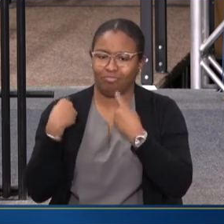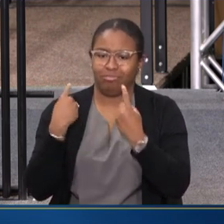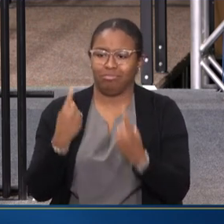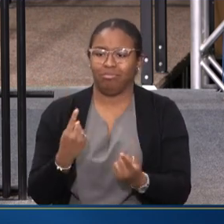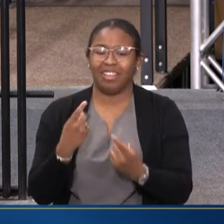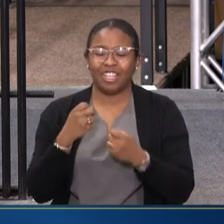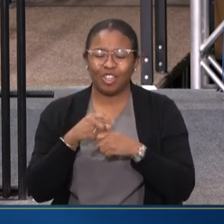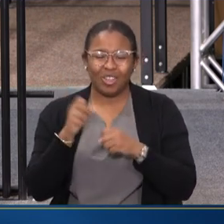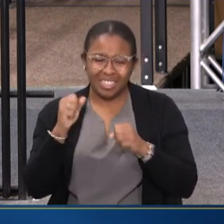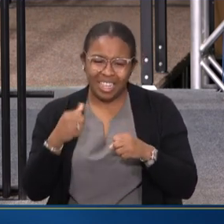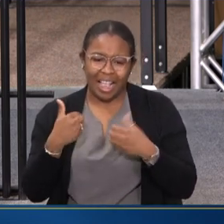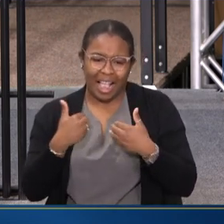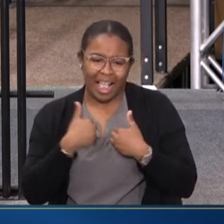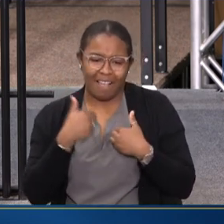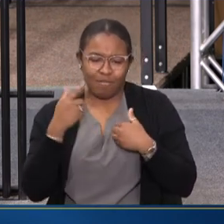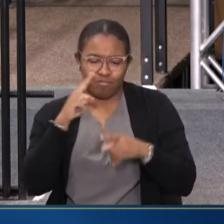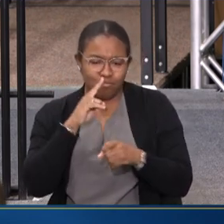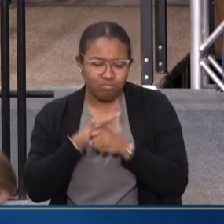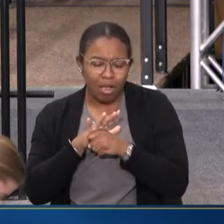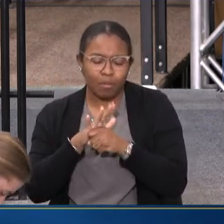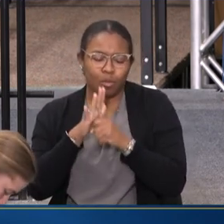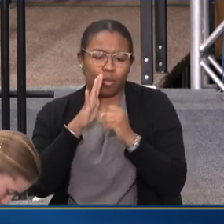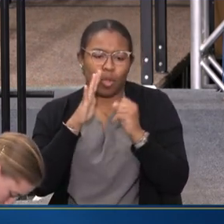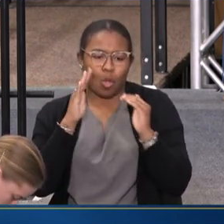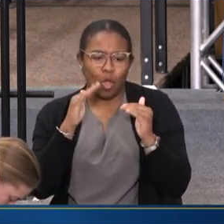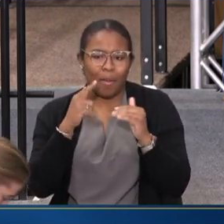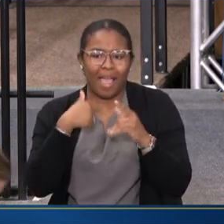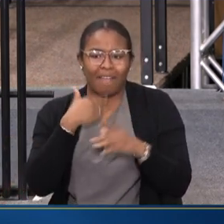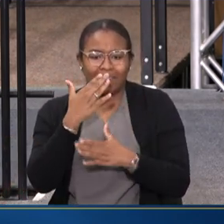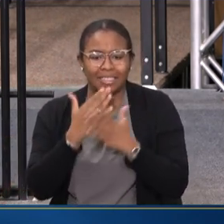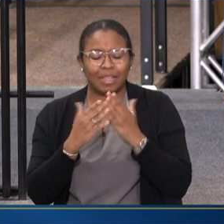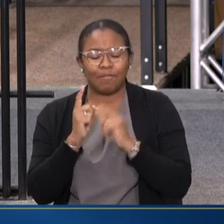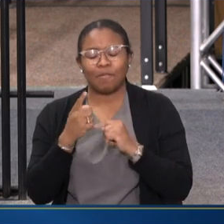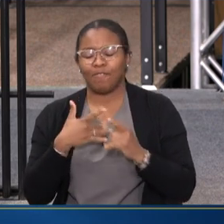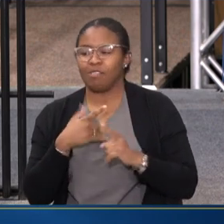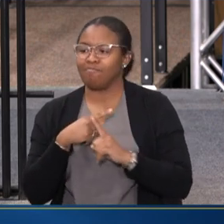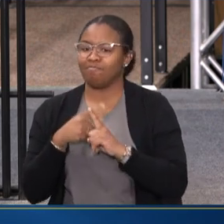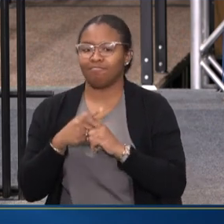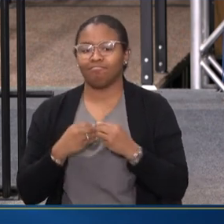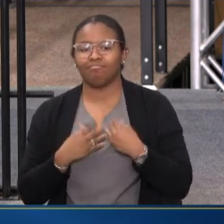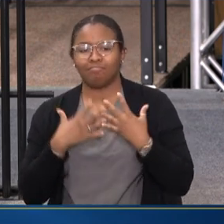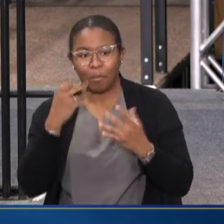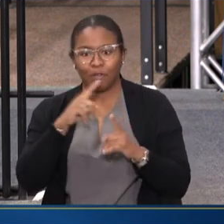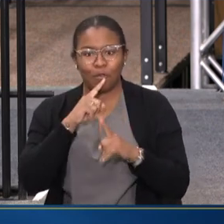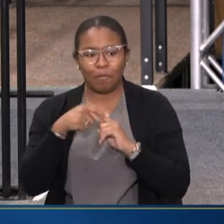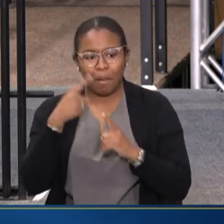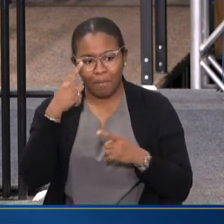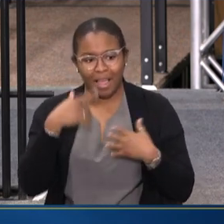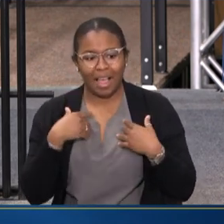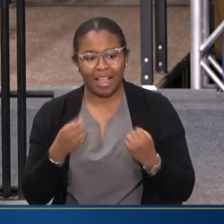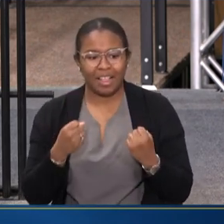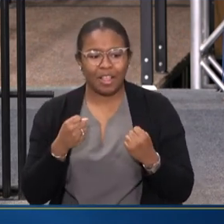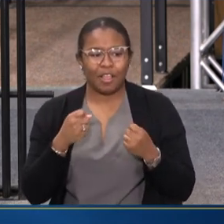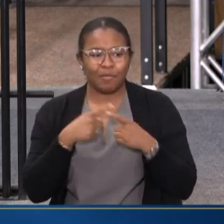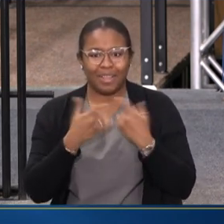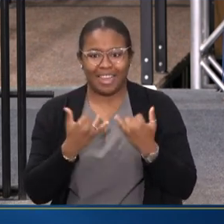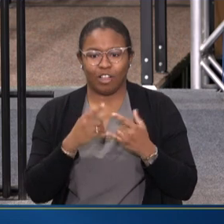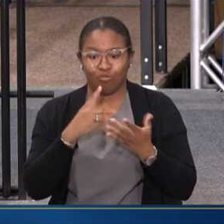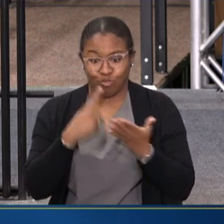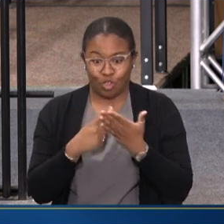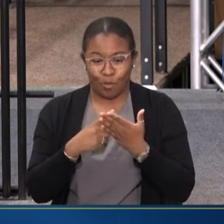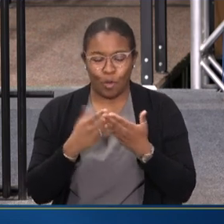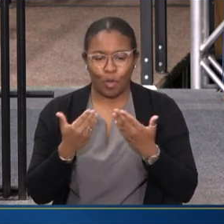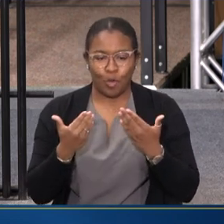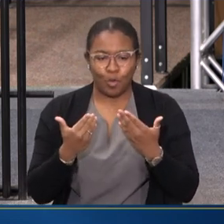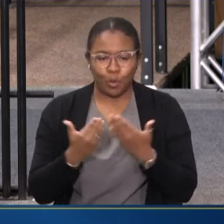THERE IS PROMISE, AND ABSOLUTELY THERE ARE MOMENTS OF OPTIMISM, BECAUSE WE'RE TALKING ABOUT MENTAL HEALTH IN A NEW AND DIFFERENT WAY. BUT